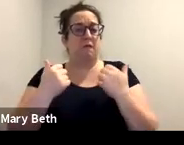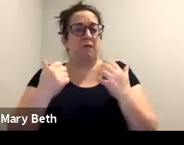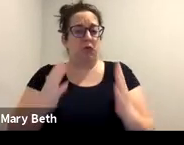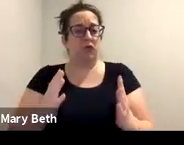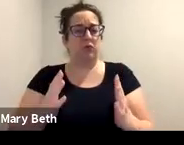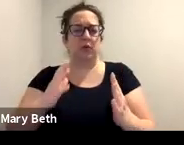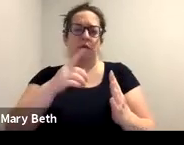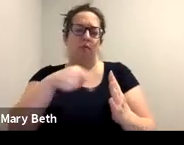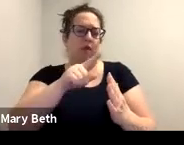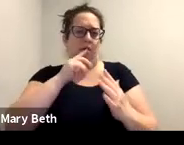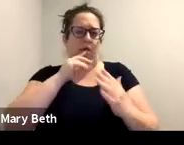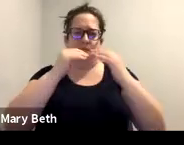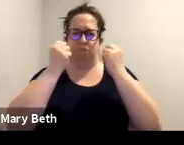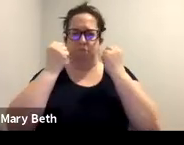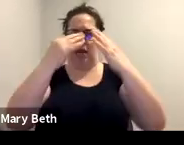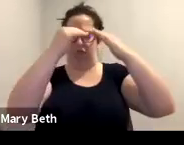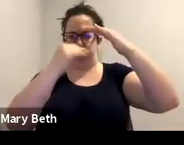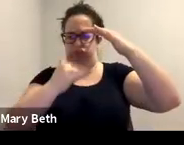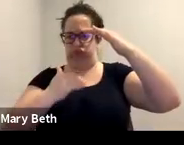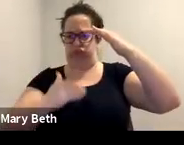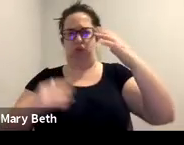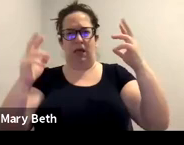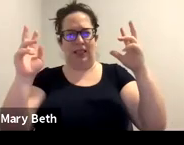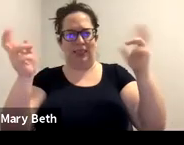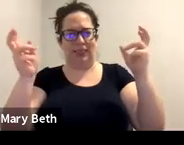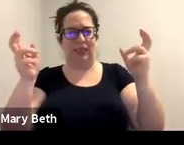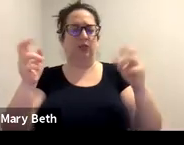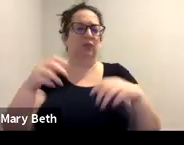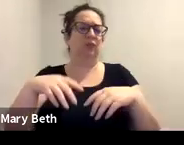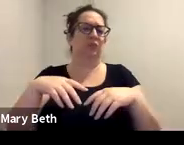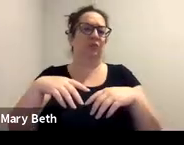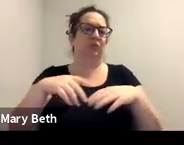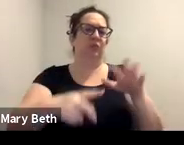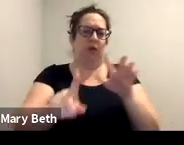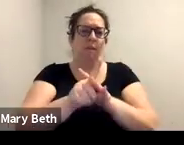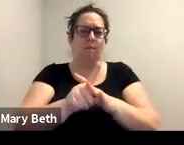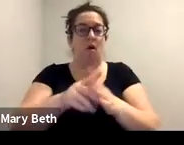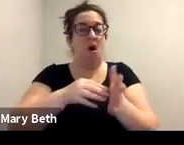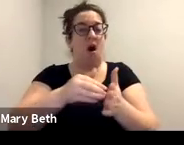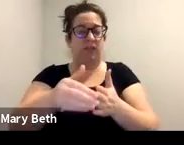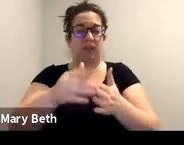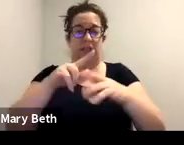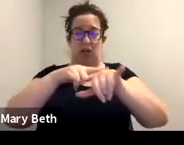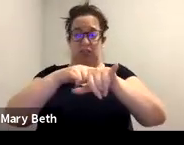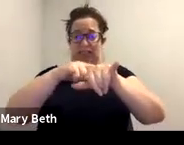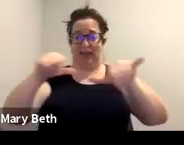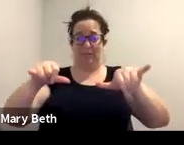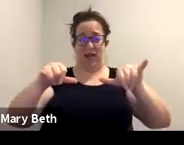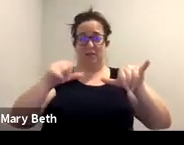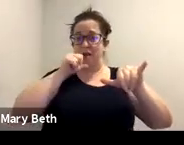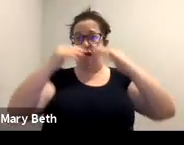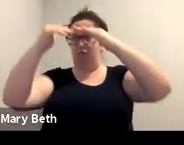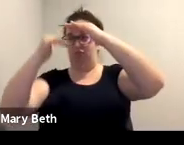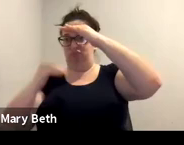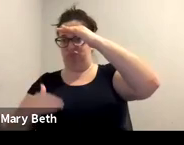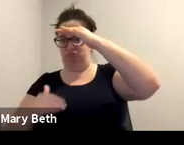to their sexual assault. Often simultaneously. And in order to really be able